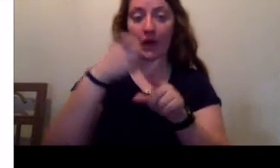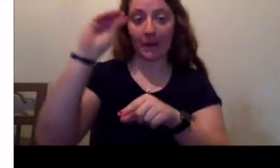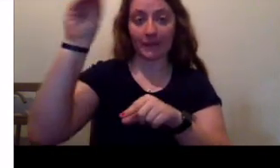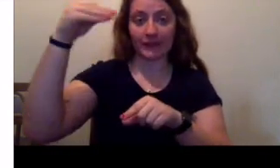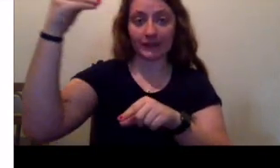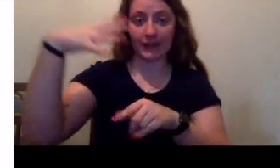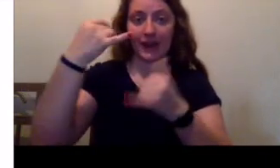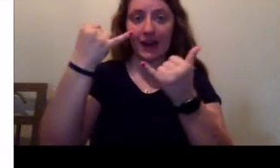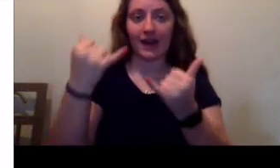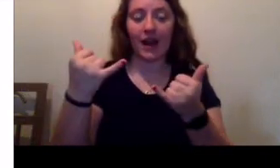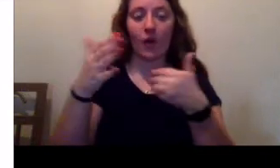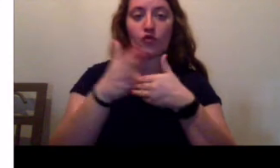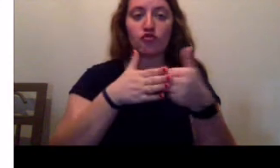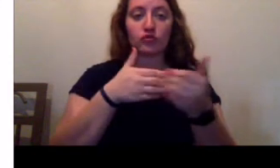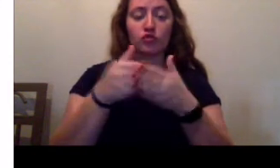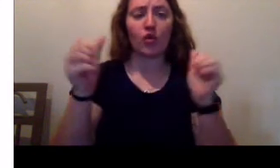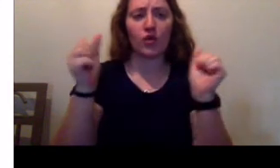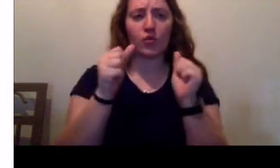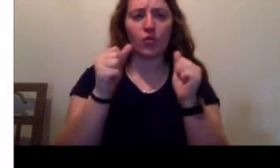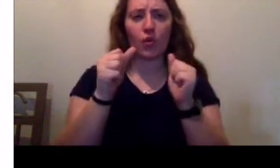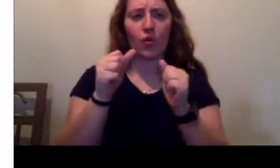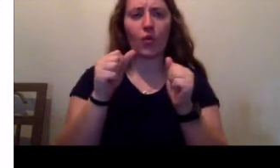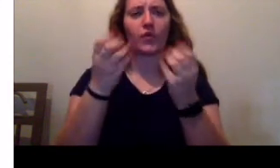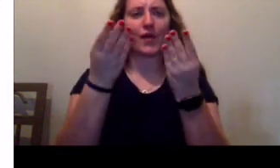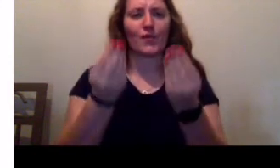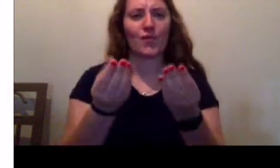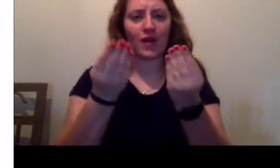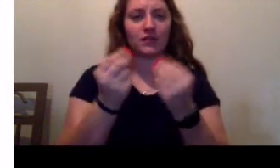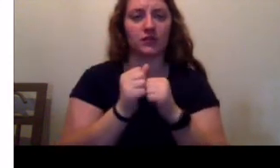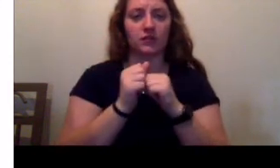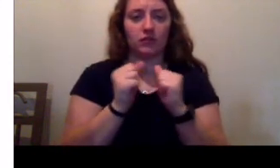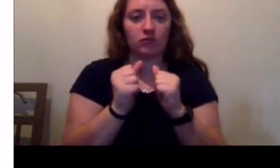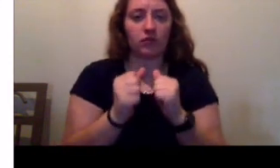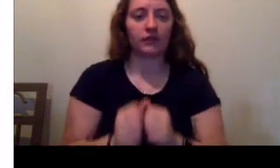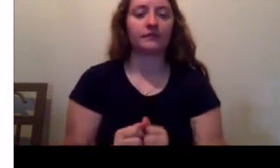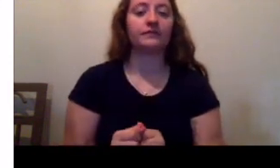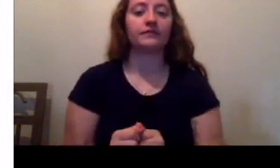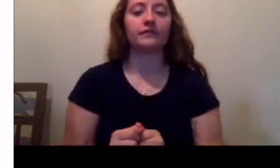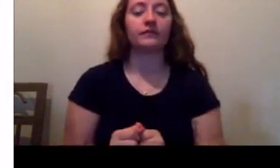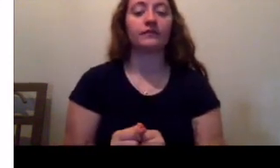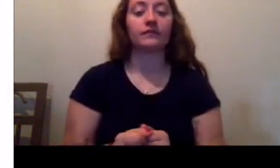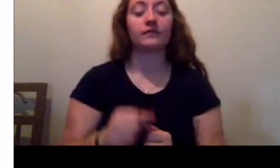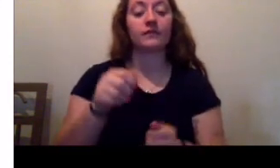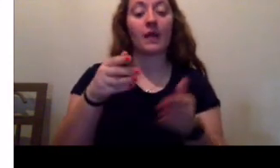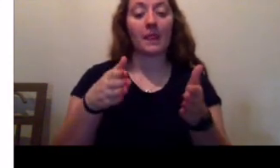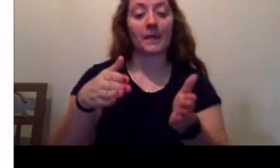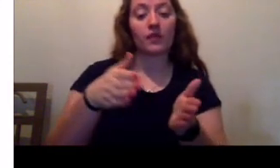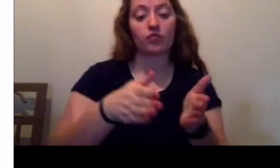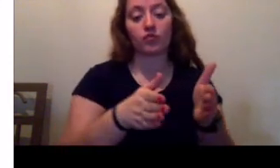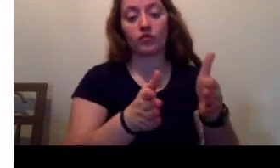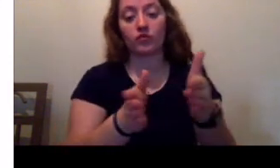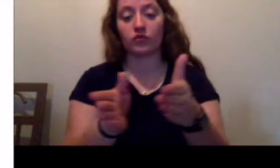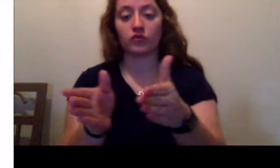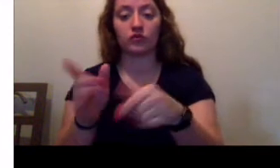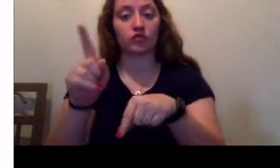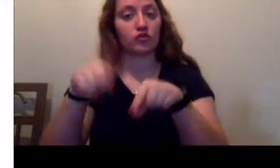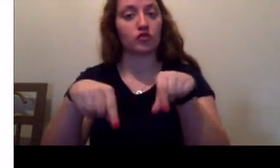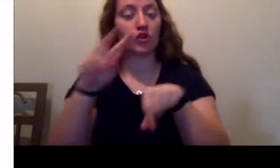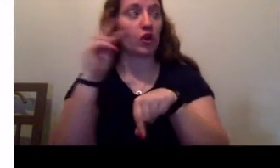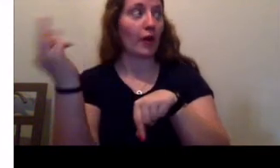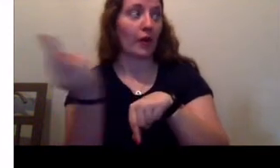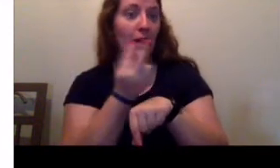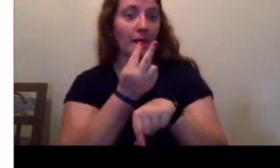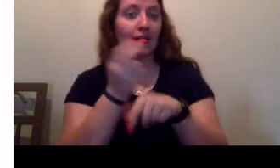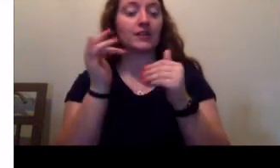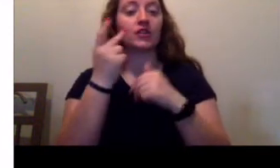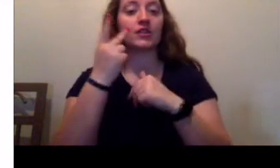gray, chilly, and damp. She shivered. The path curved, and she could no longer look behind her and see the